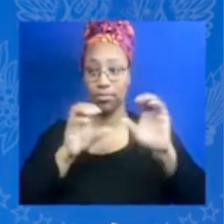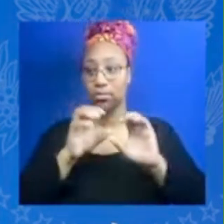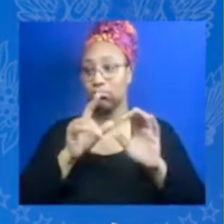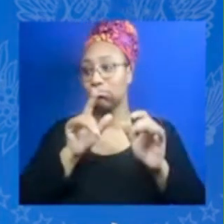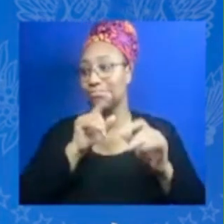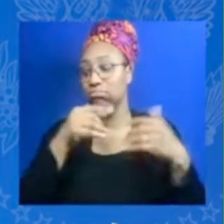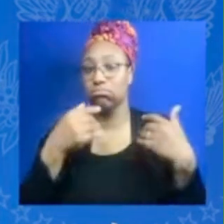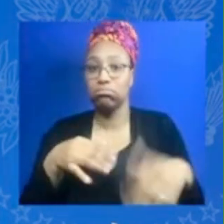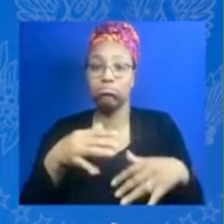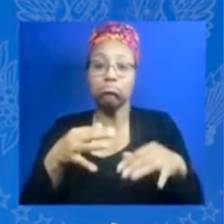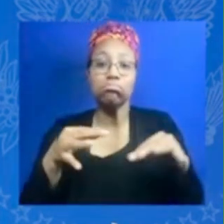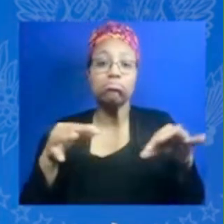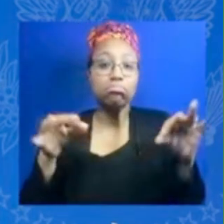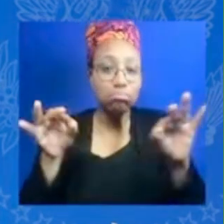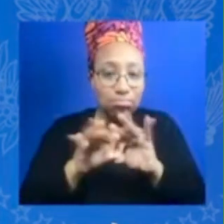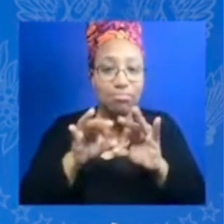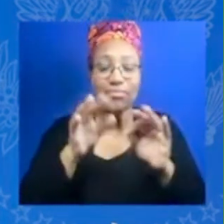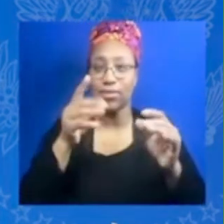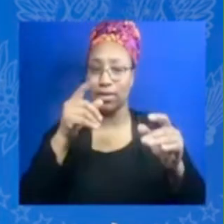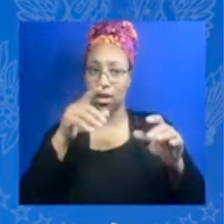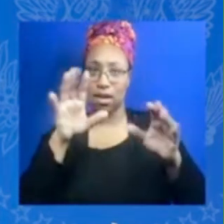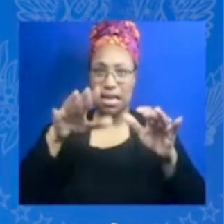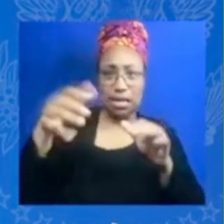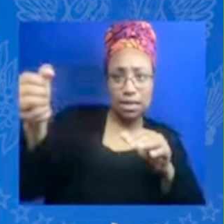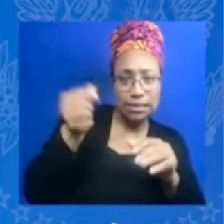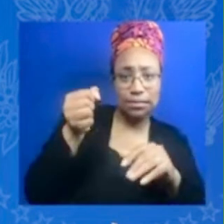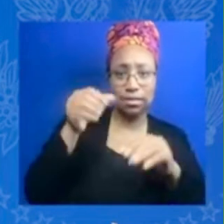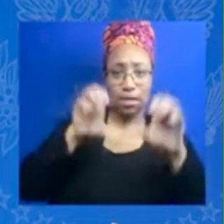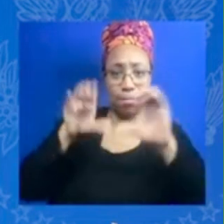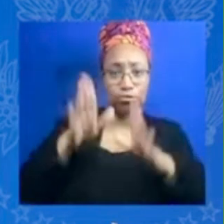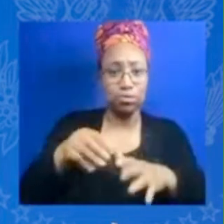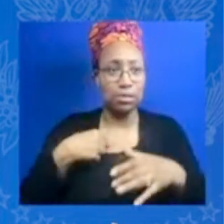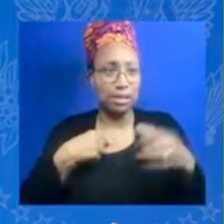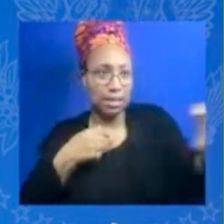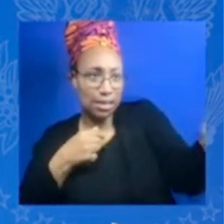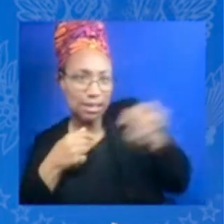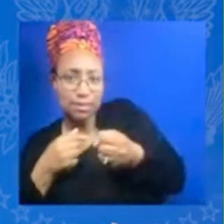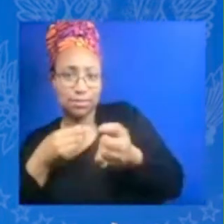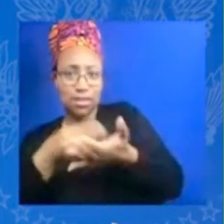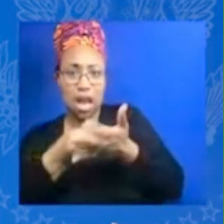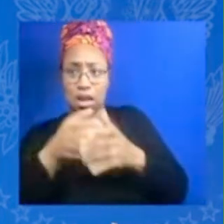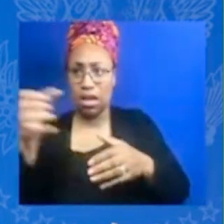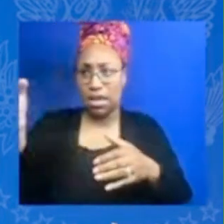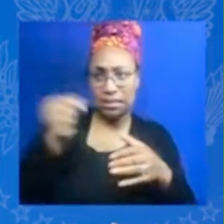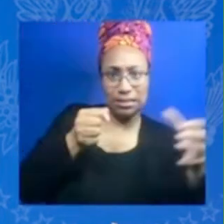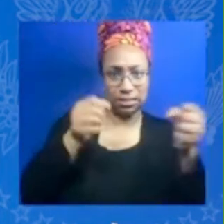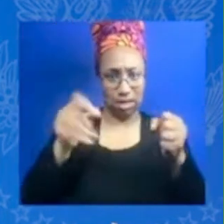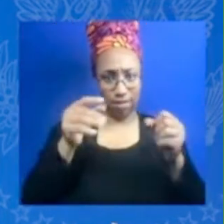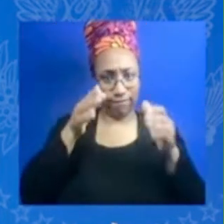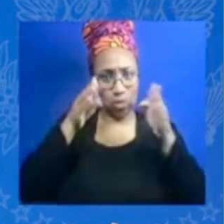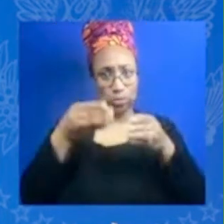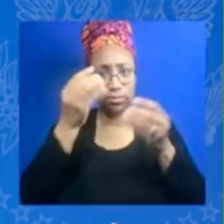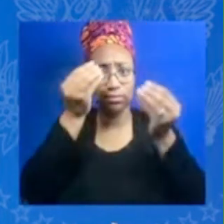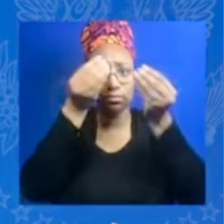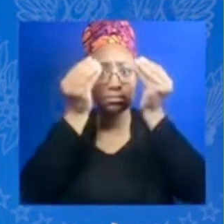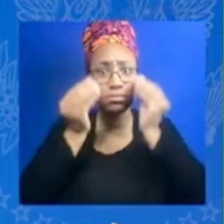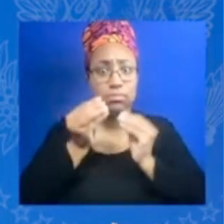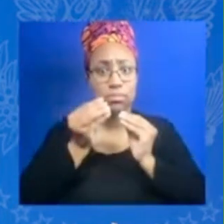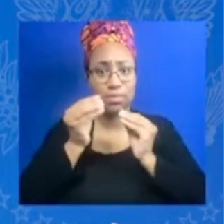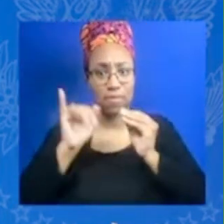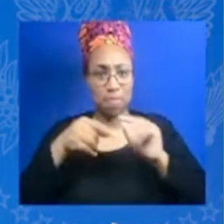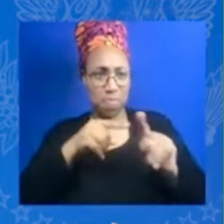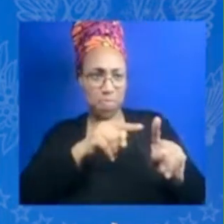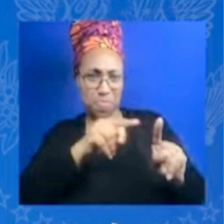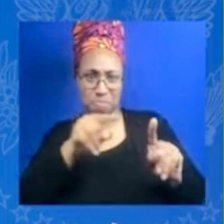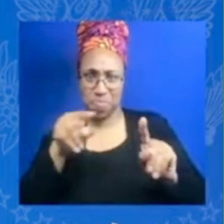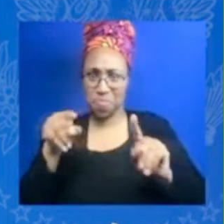people who were in the beauty industry because what do I know I'm like an excel I'm working on Wall Street I don't know anything about